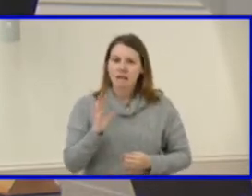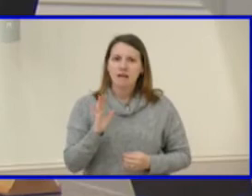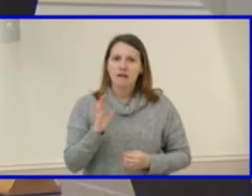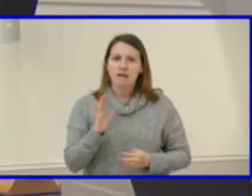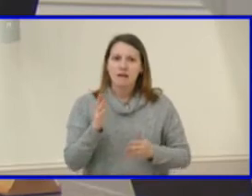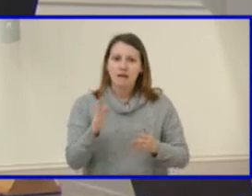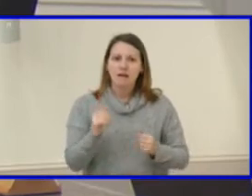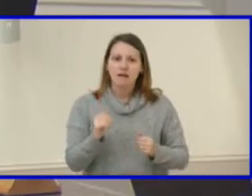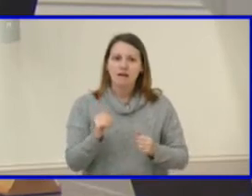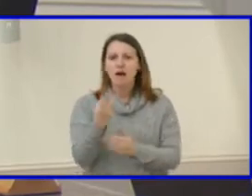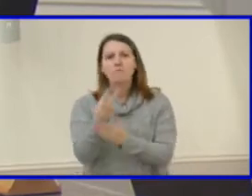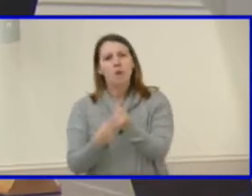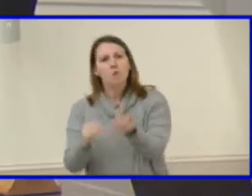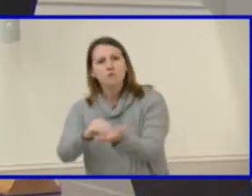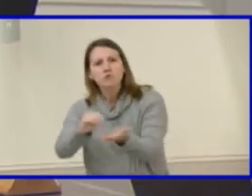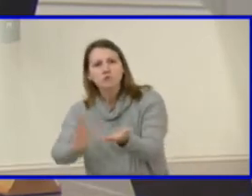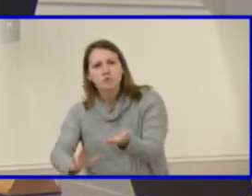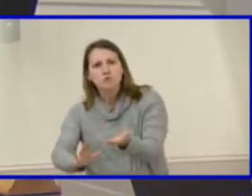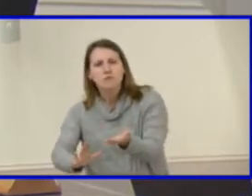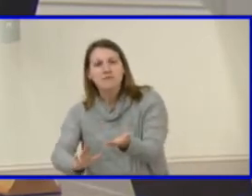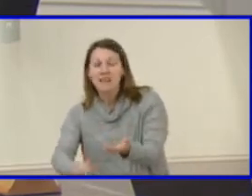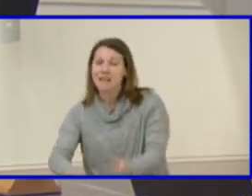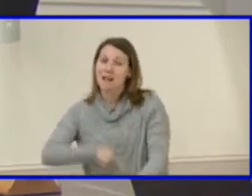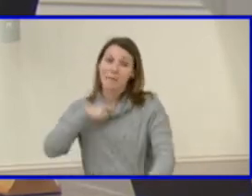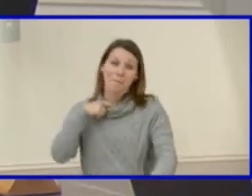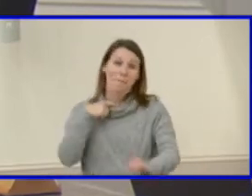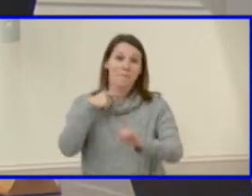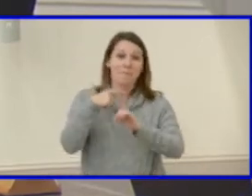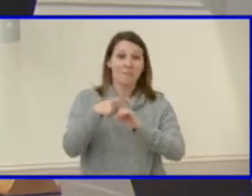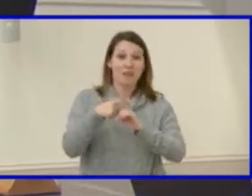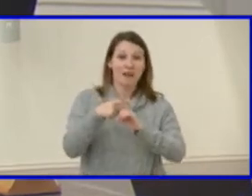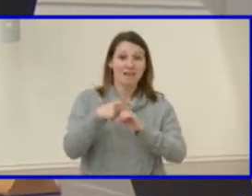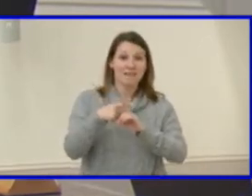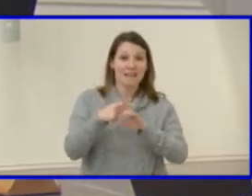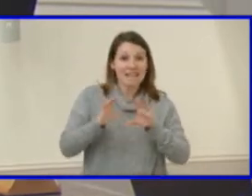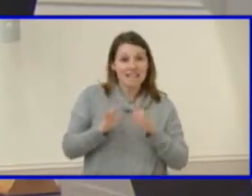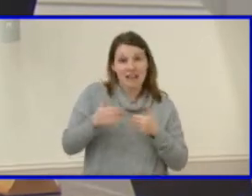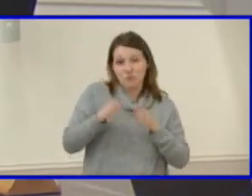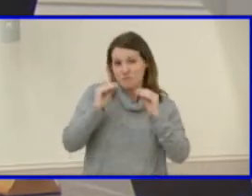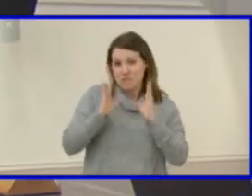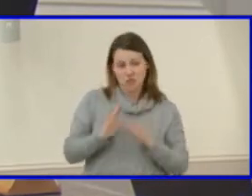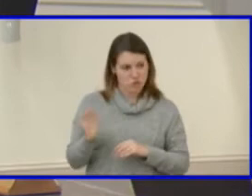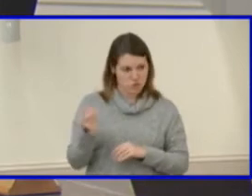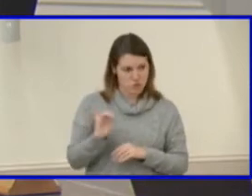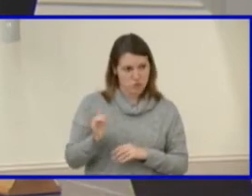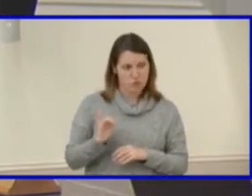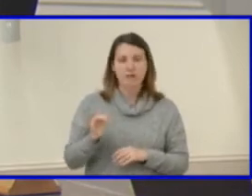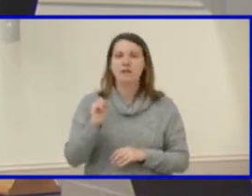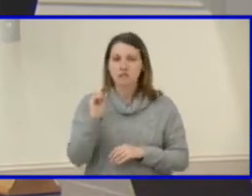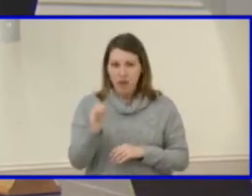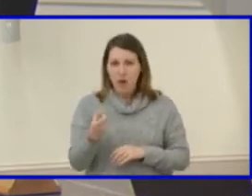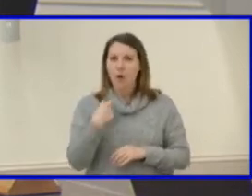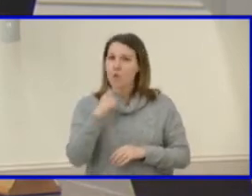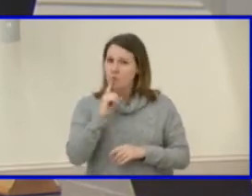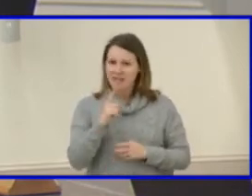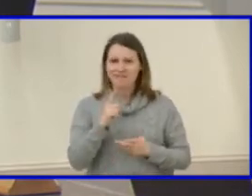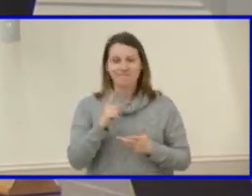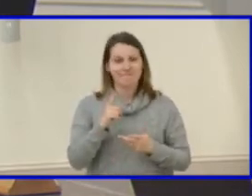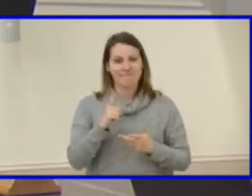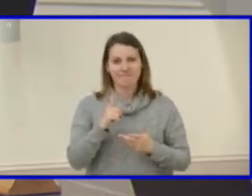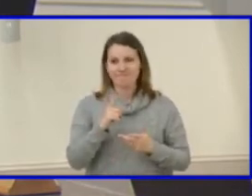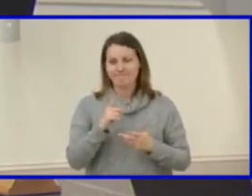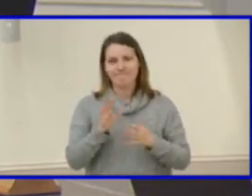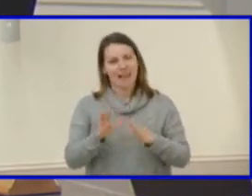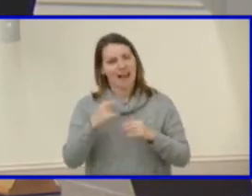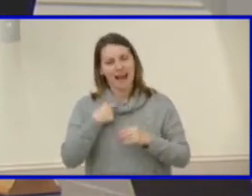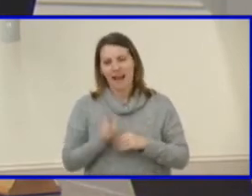students and kind of our classroom cultures tremendously. So I'm really excited about that. It is very confusing to try